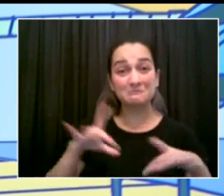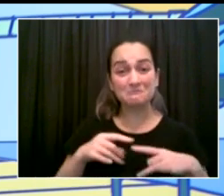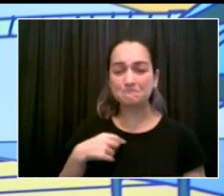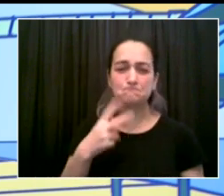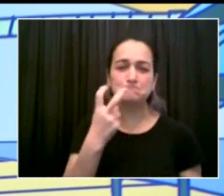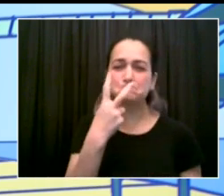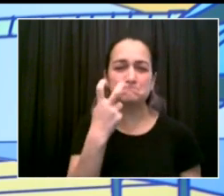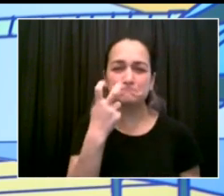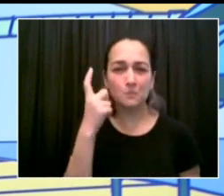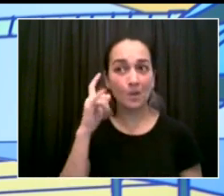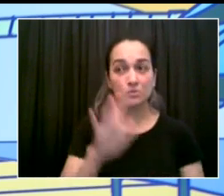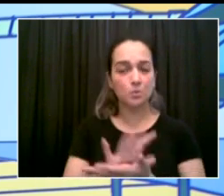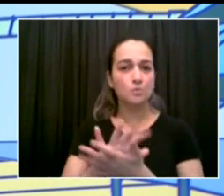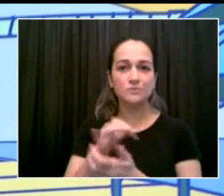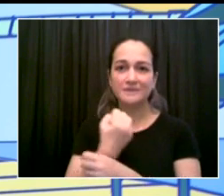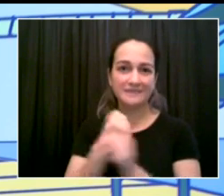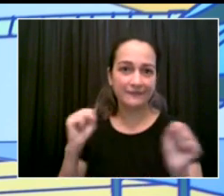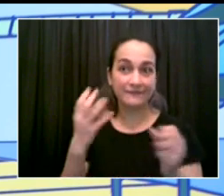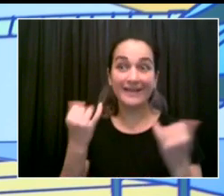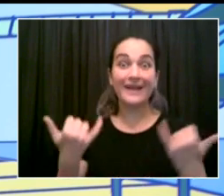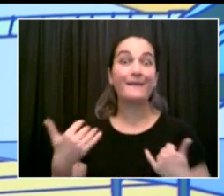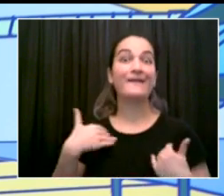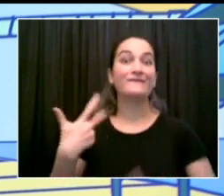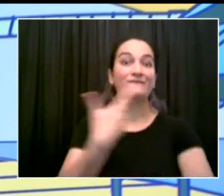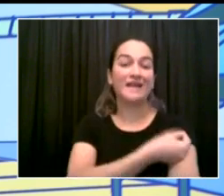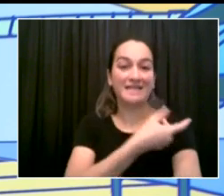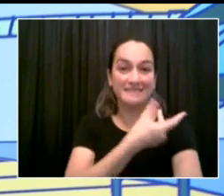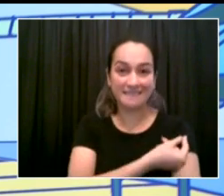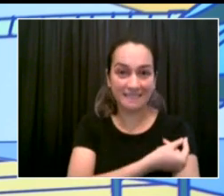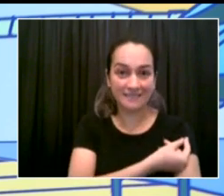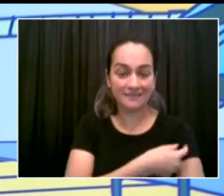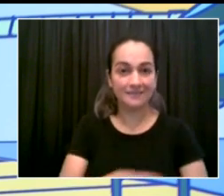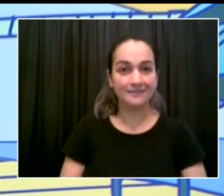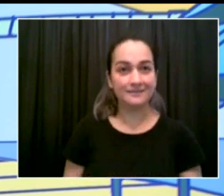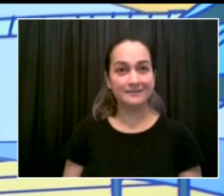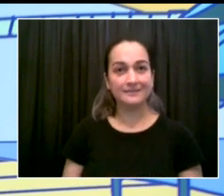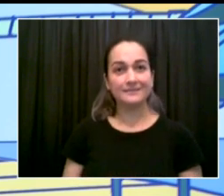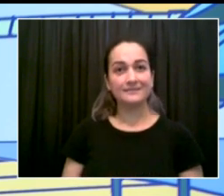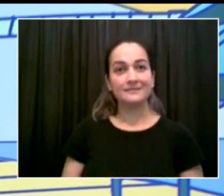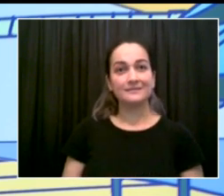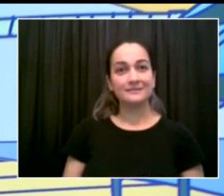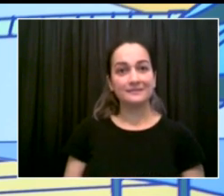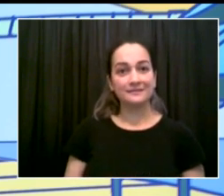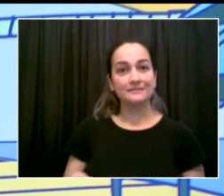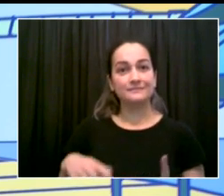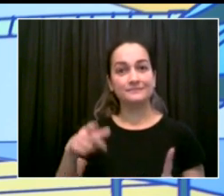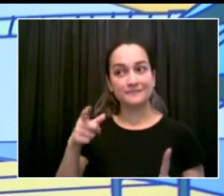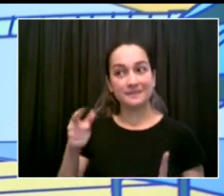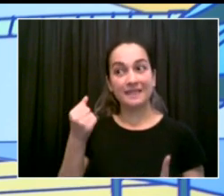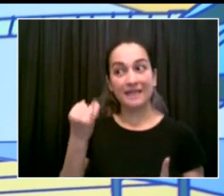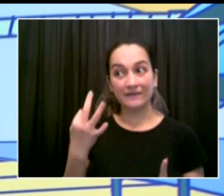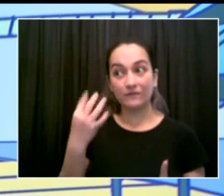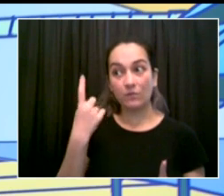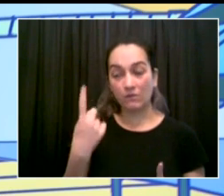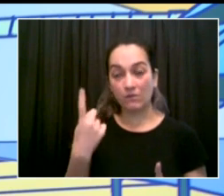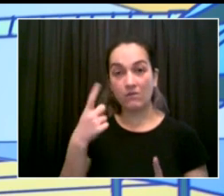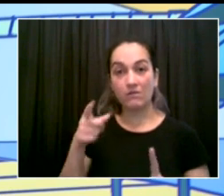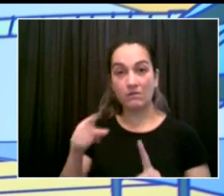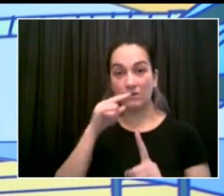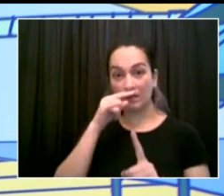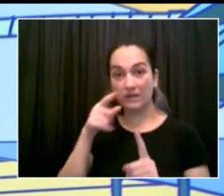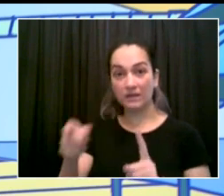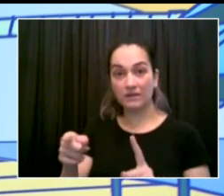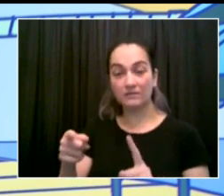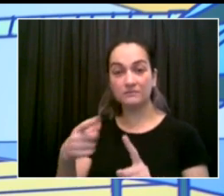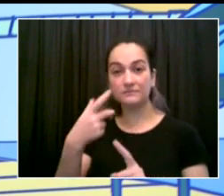else positive, they're still going to stay in school unless they themselves are symptomatic. That's a really, really